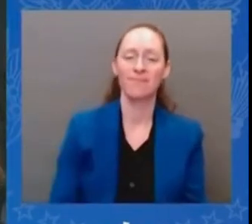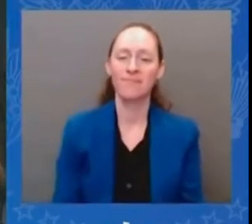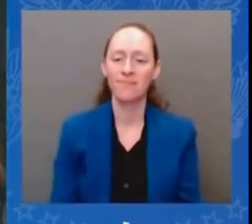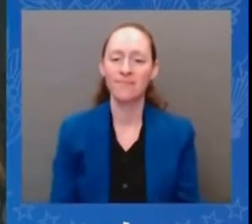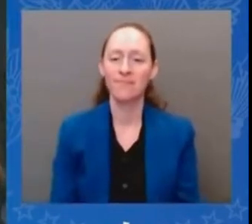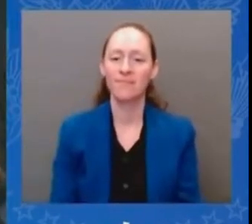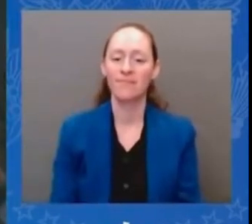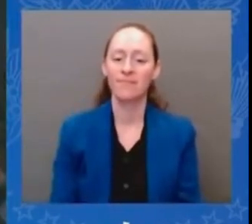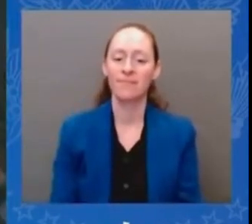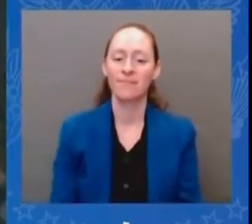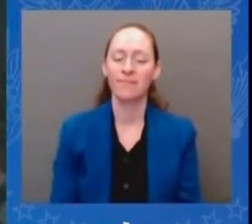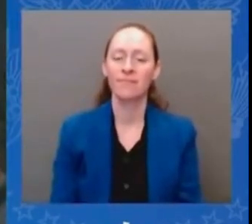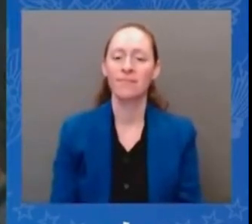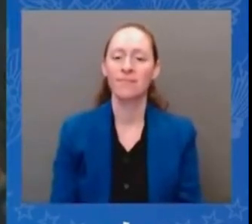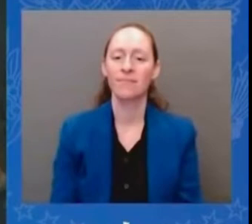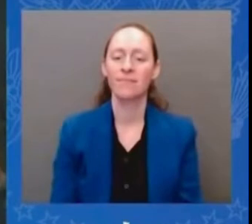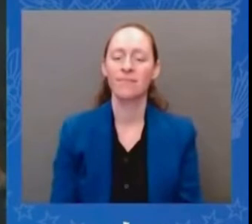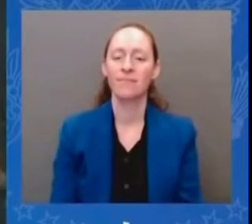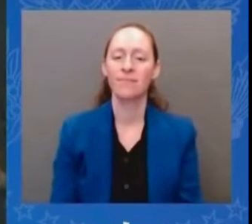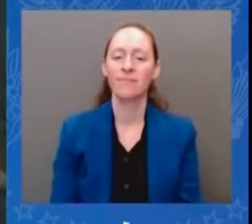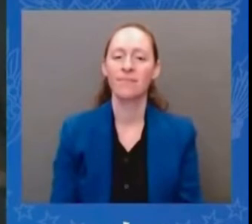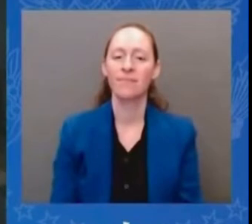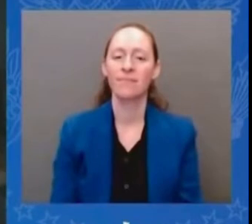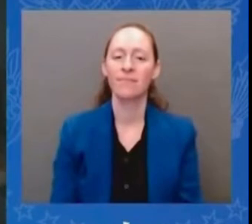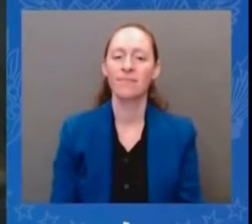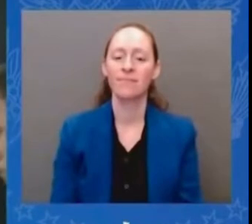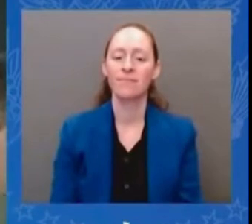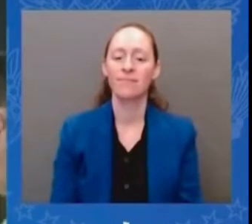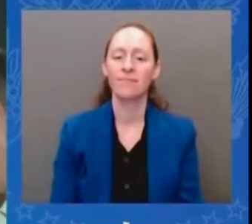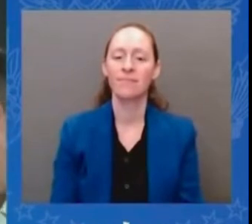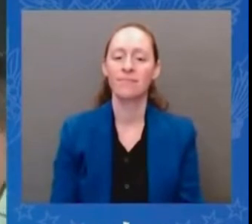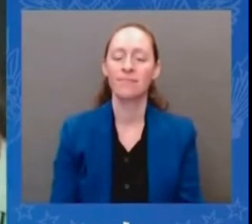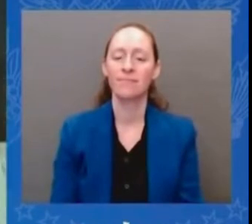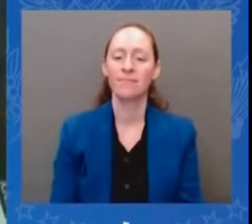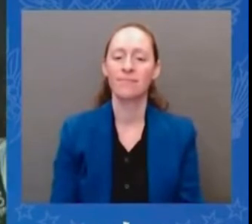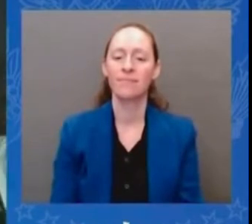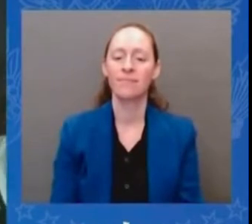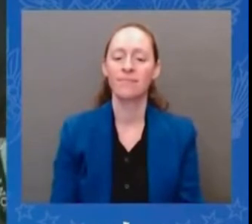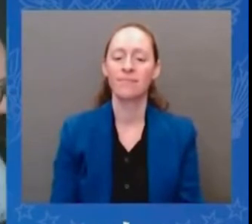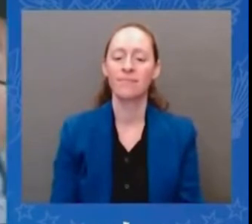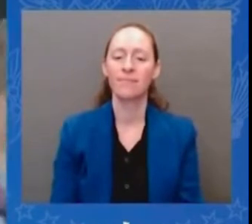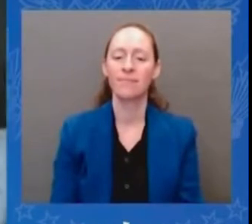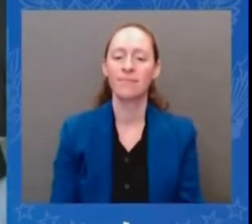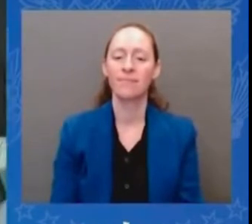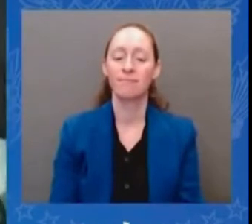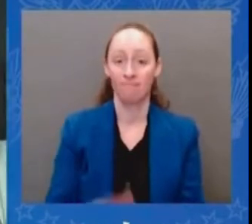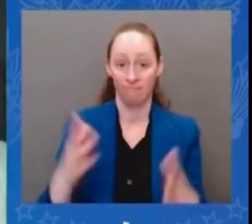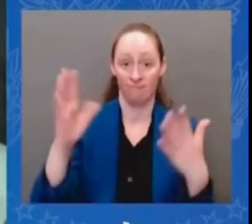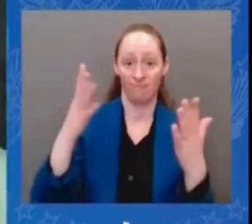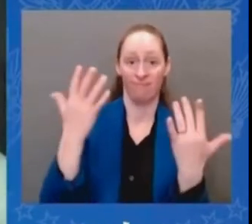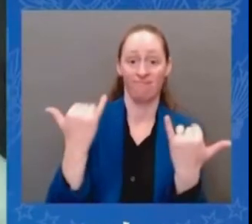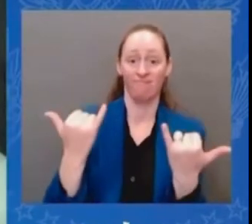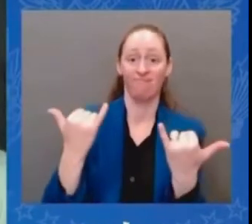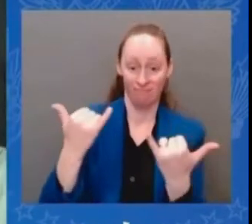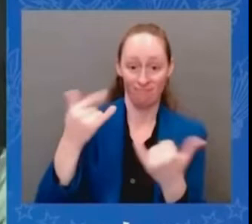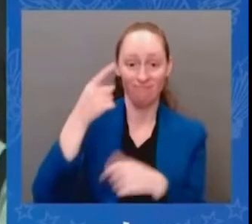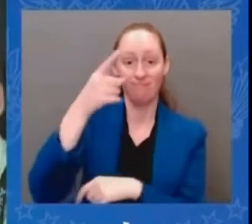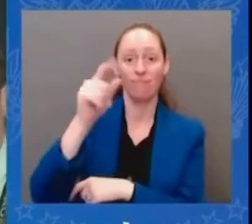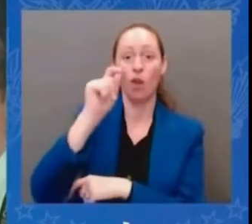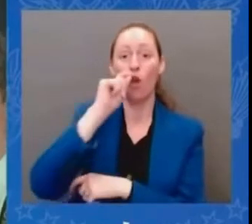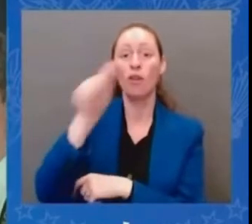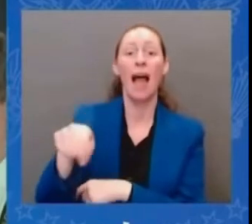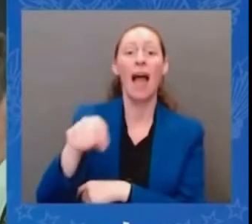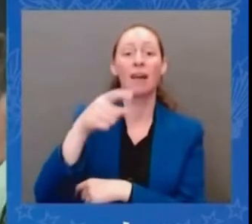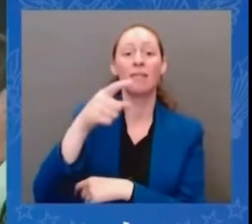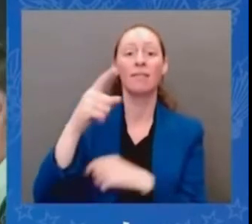retaking of herson in ukraine signal a turning point in the war in your opinion um that the ukrainians where the ukrainians